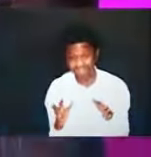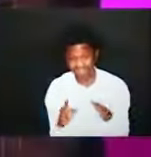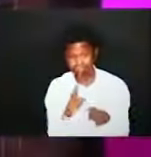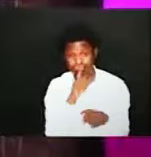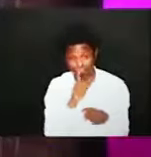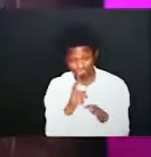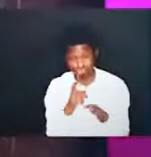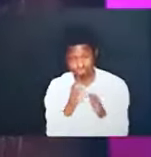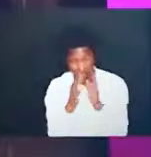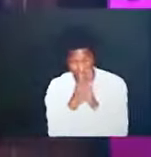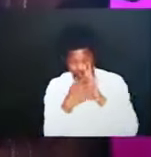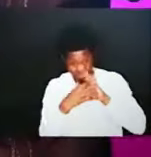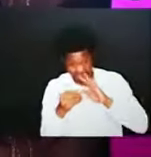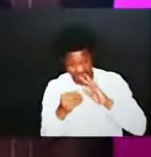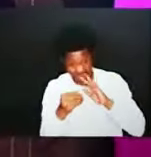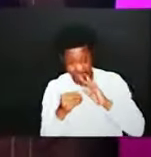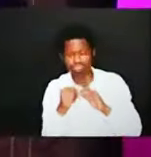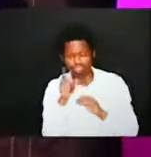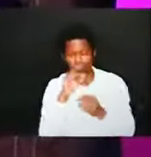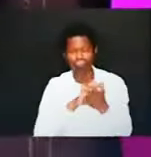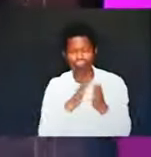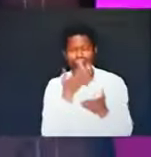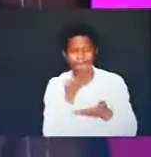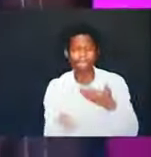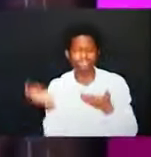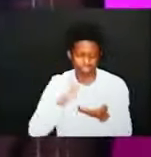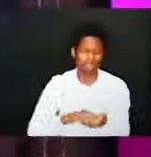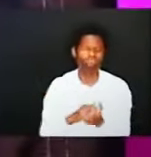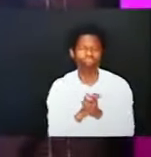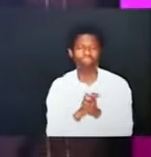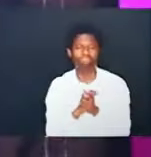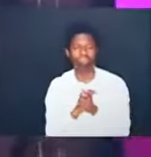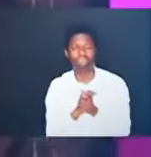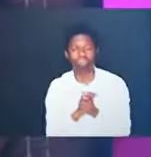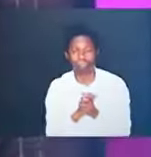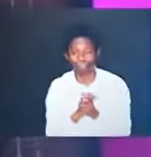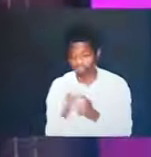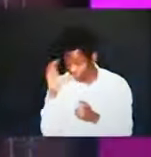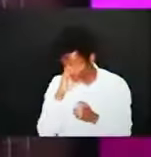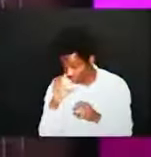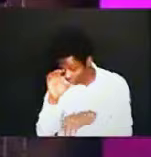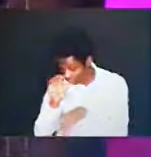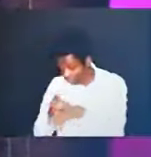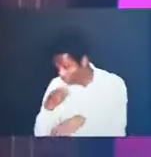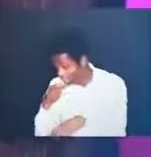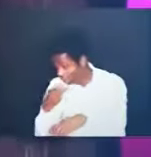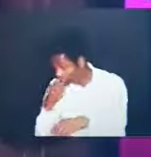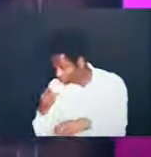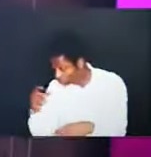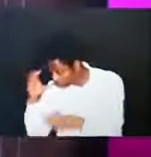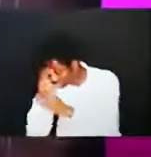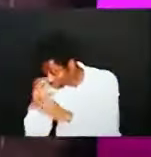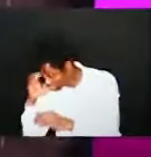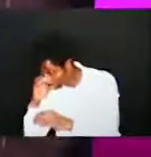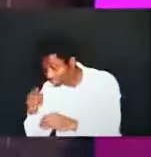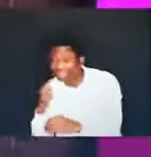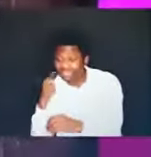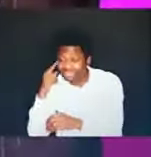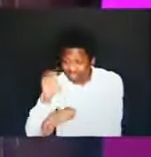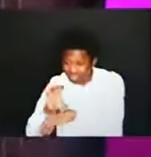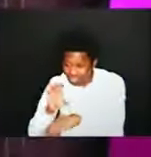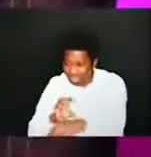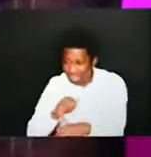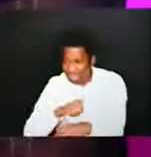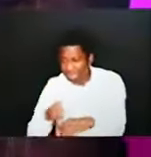sincerely you are born again join the church of Pentecost or